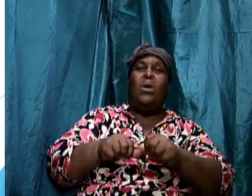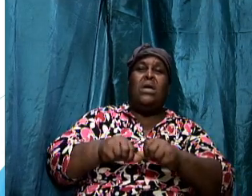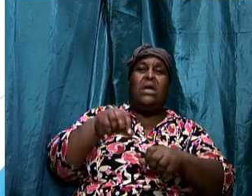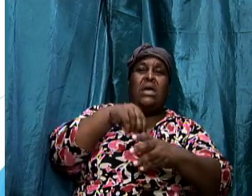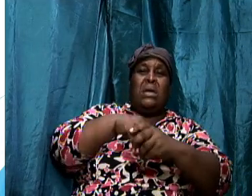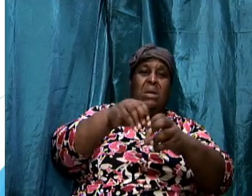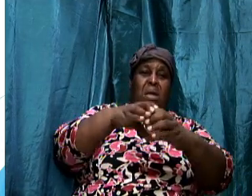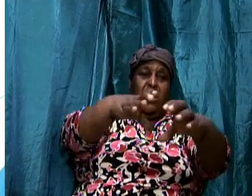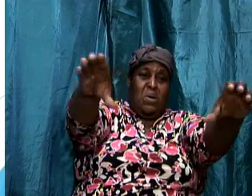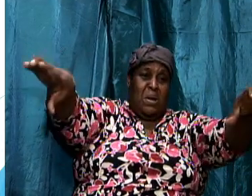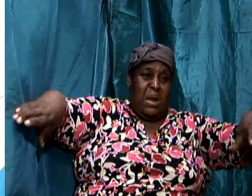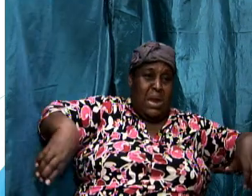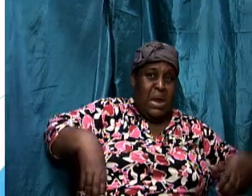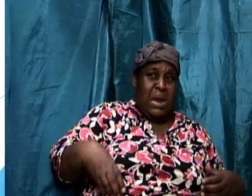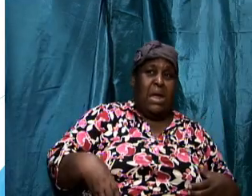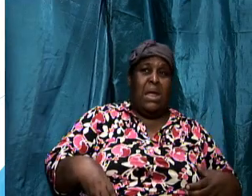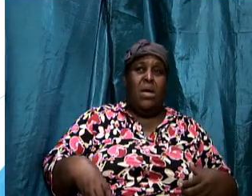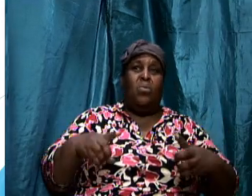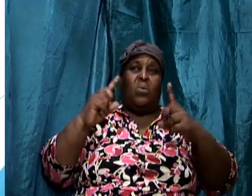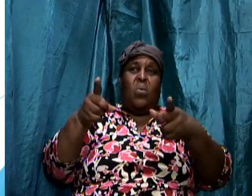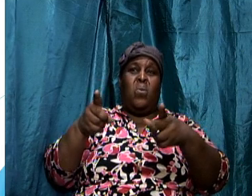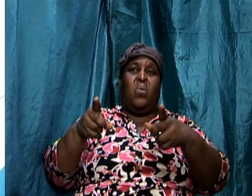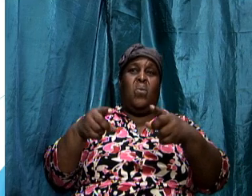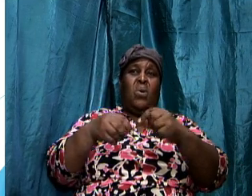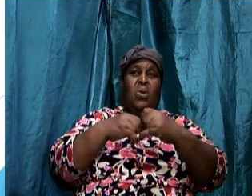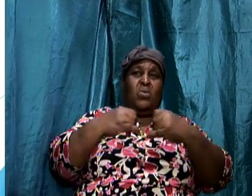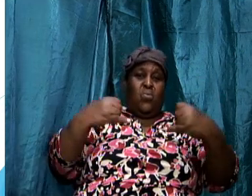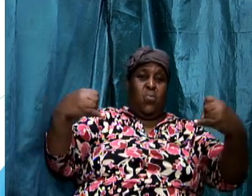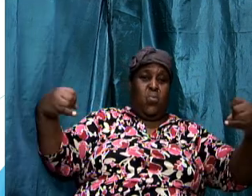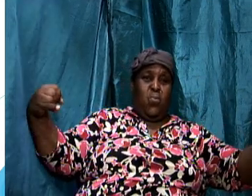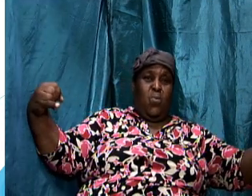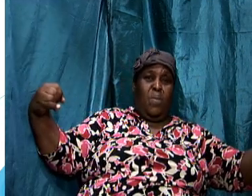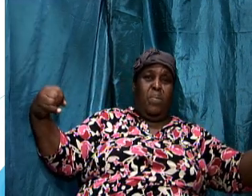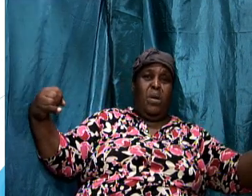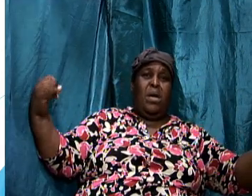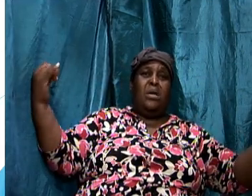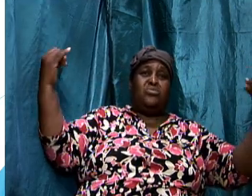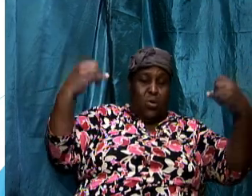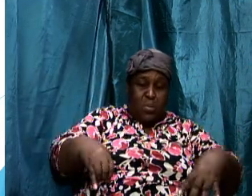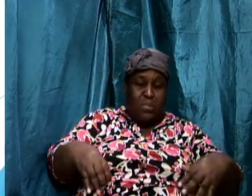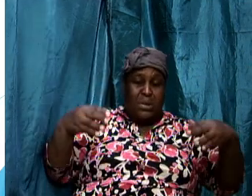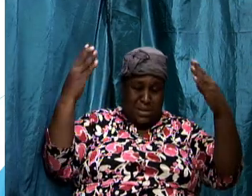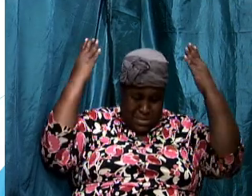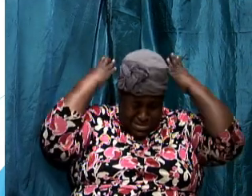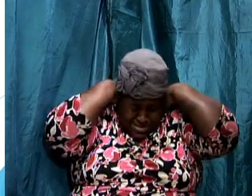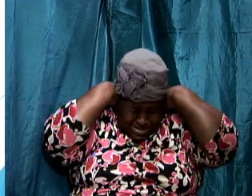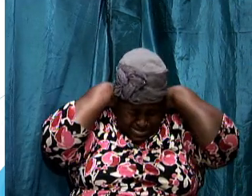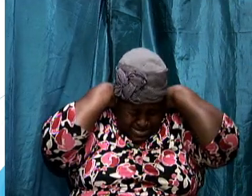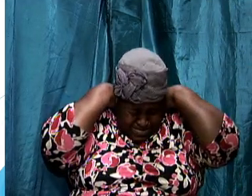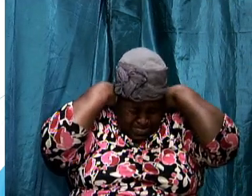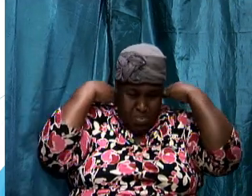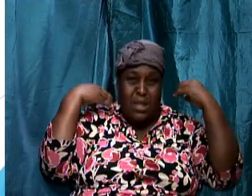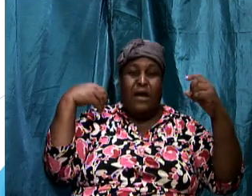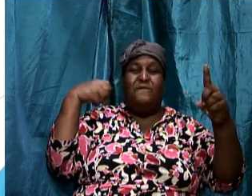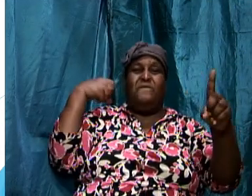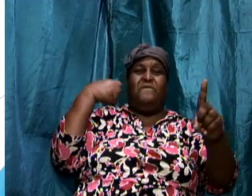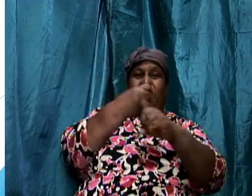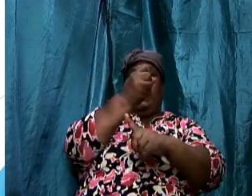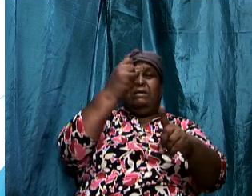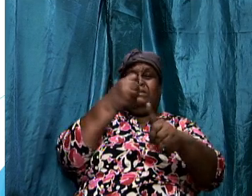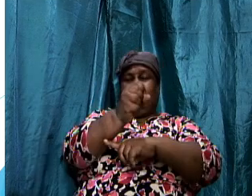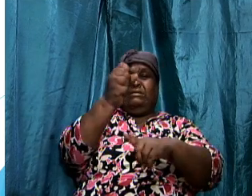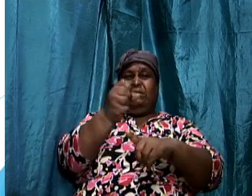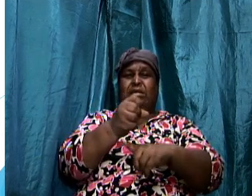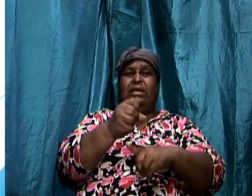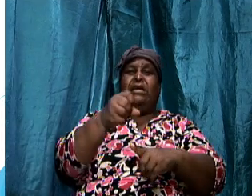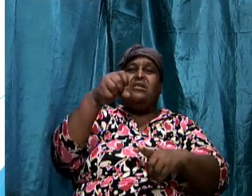ring they will go up against the ropes and they will jump down in your neck and they will fight and this